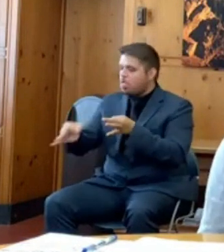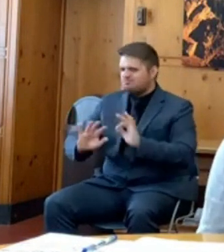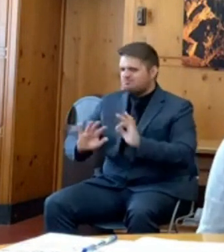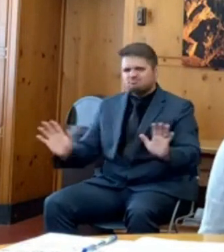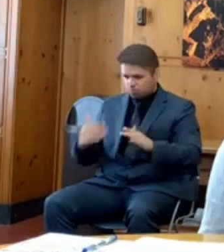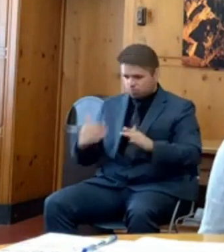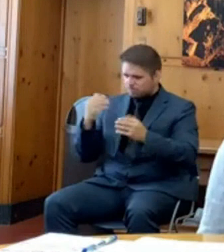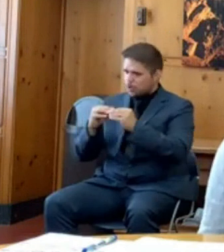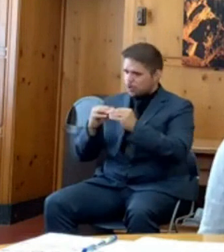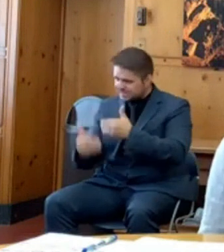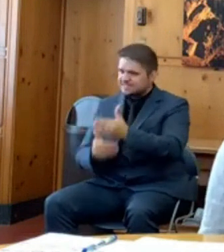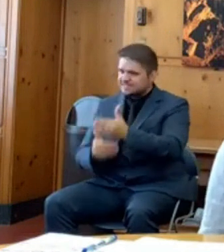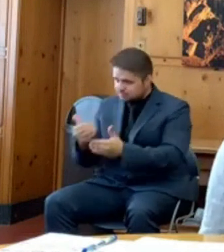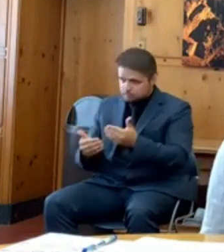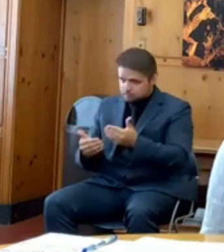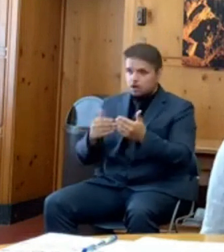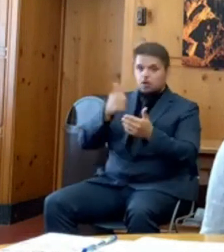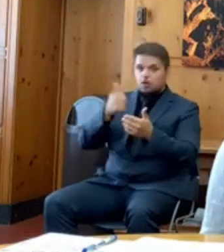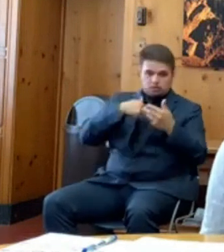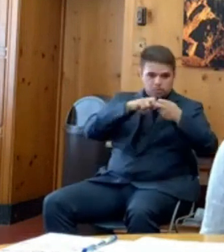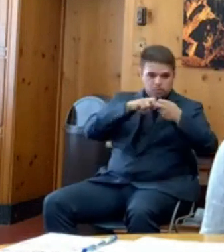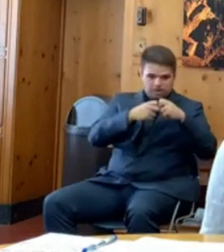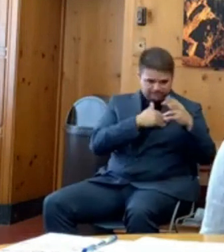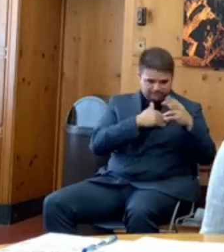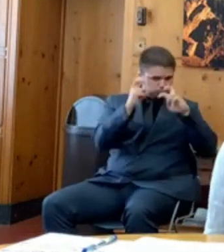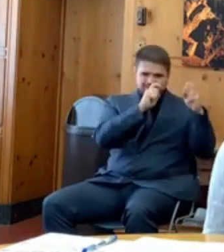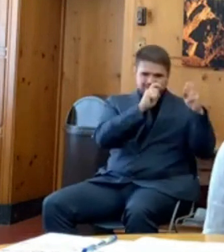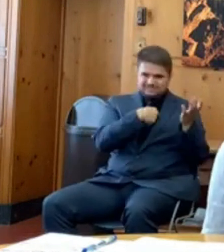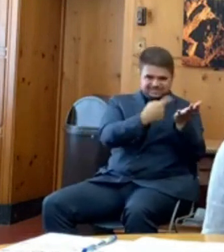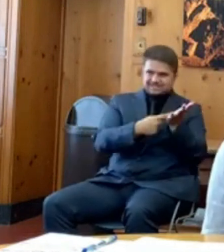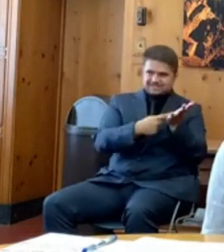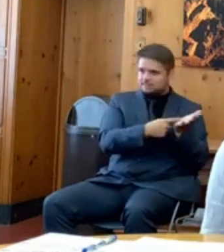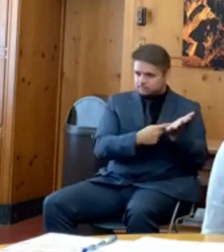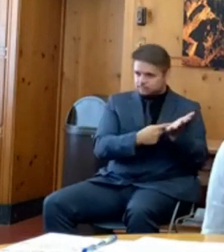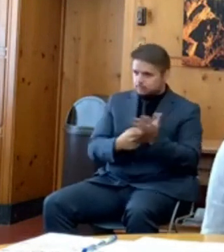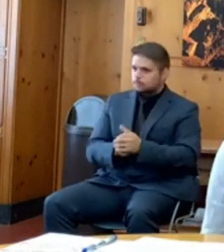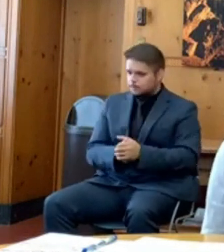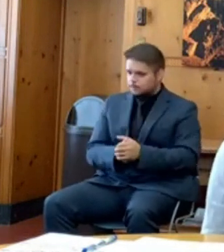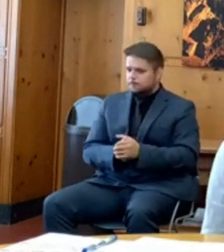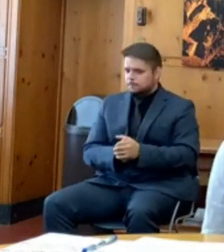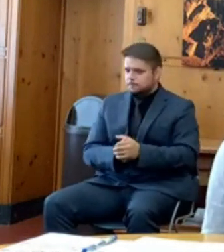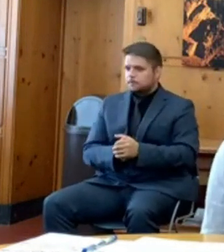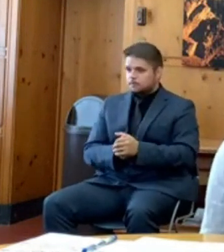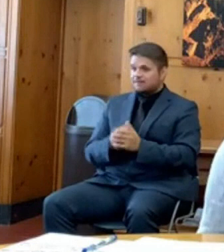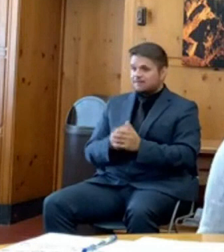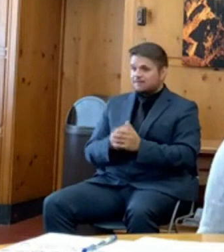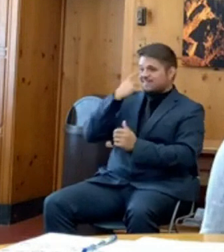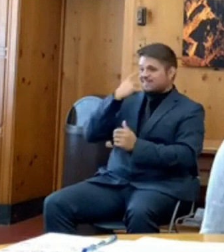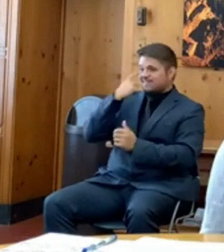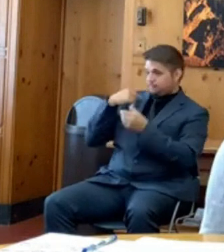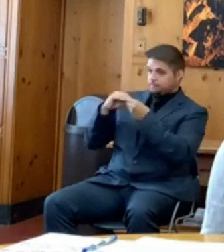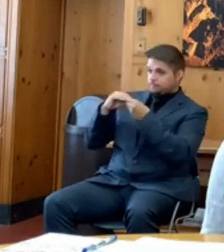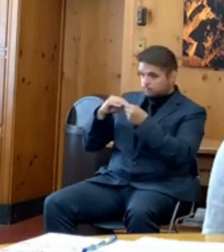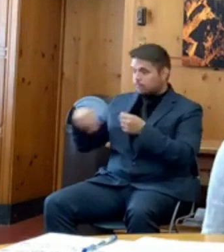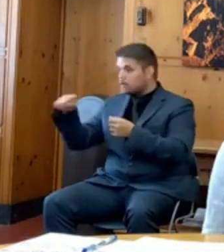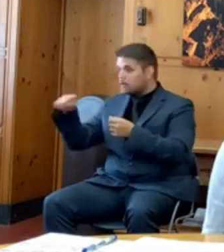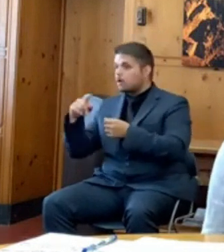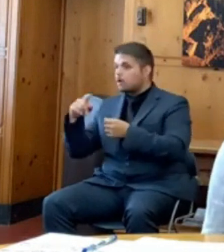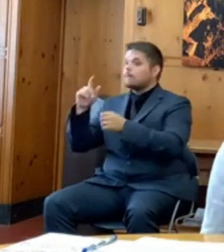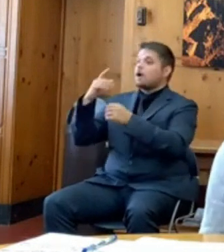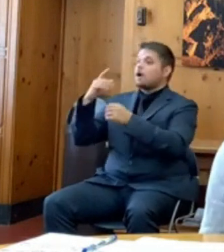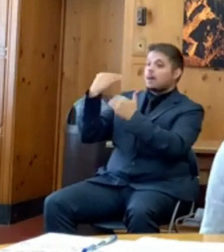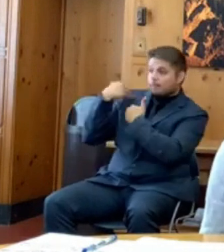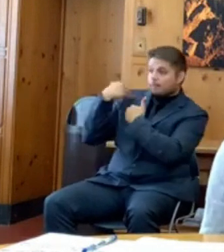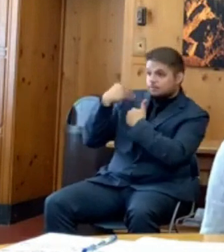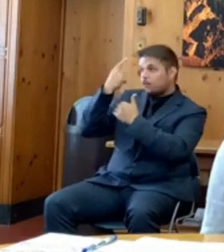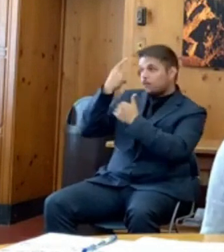of course, you just talked about workers' comp and liability protections for school districts and